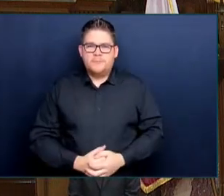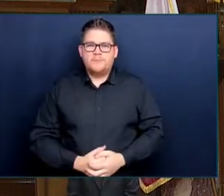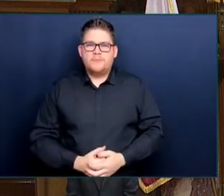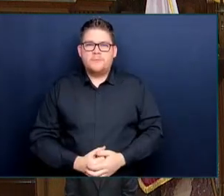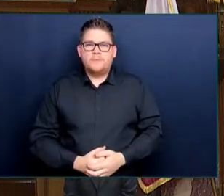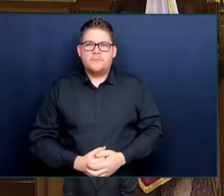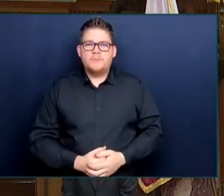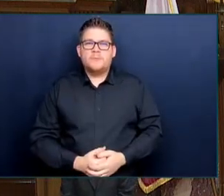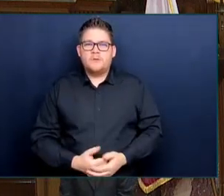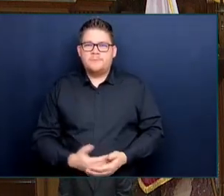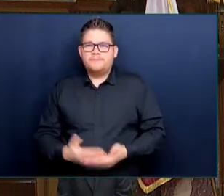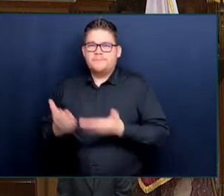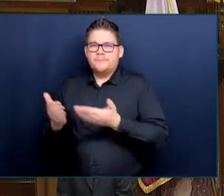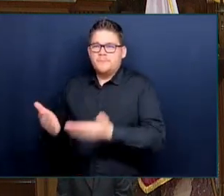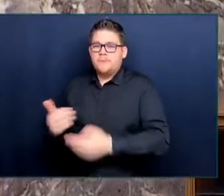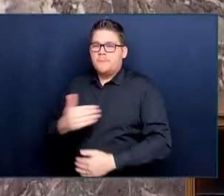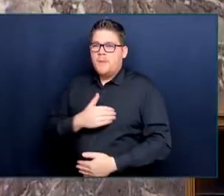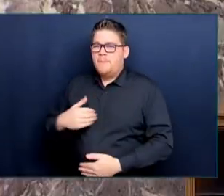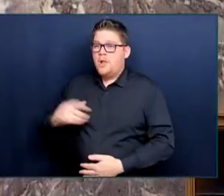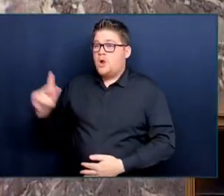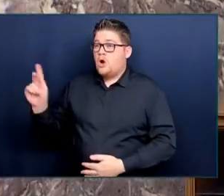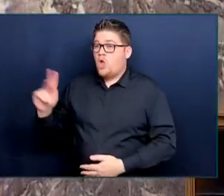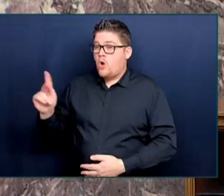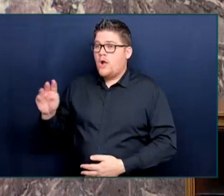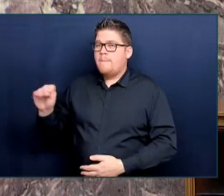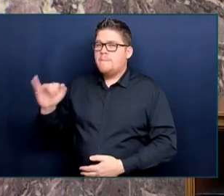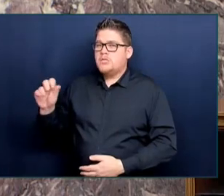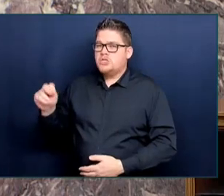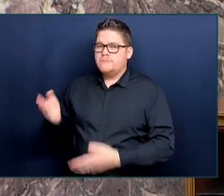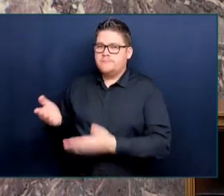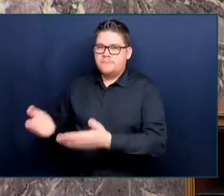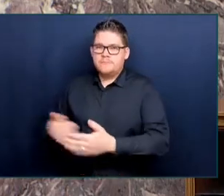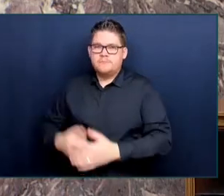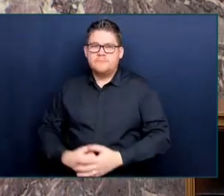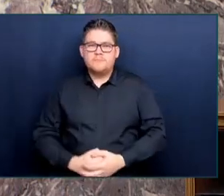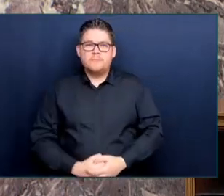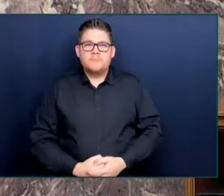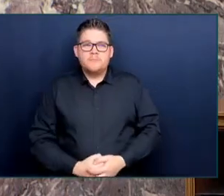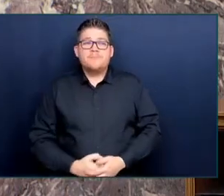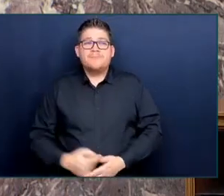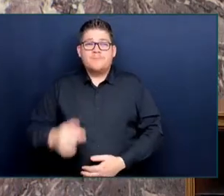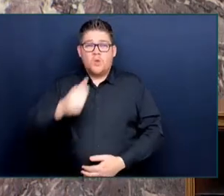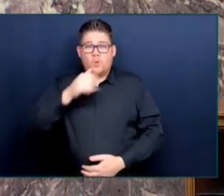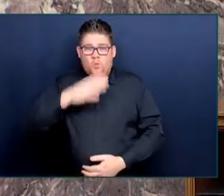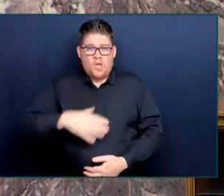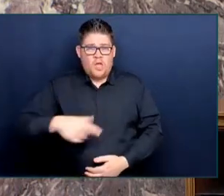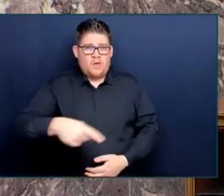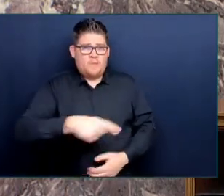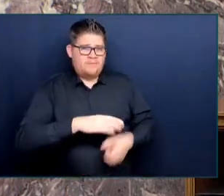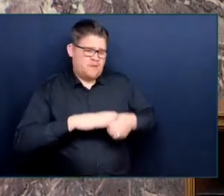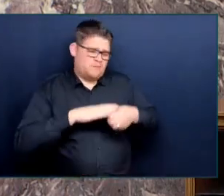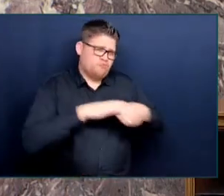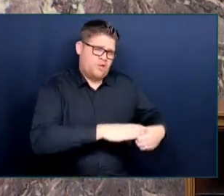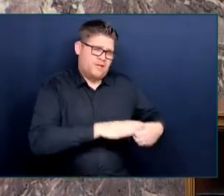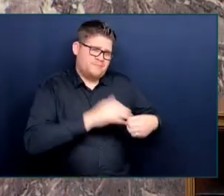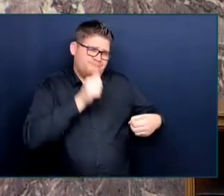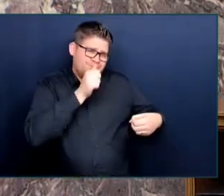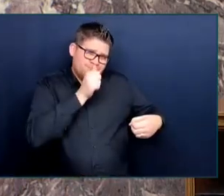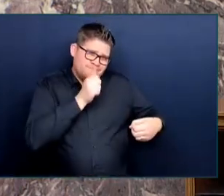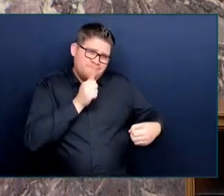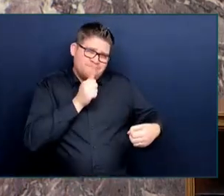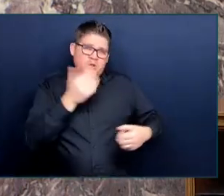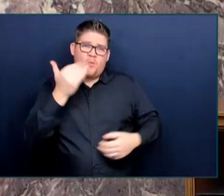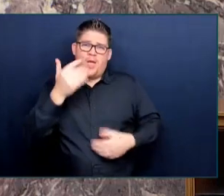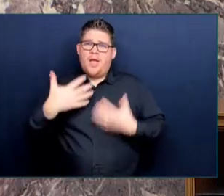Women are suffering disproportionately under the collapsing health care system under this NDP